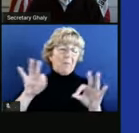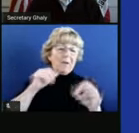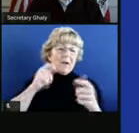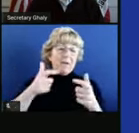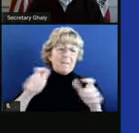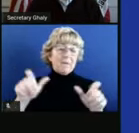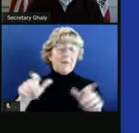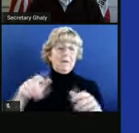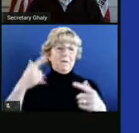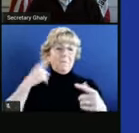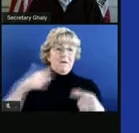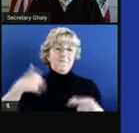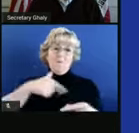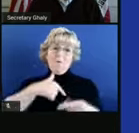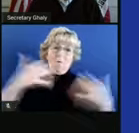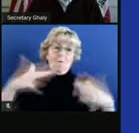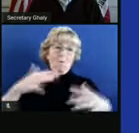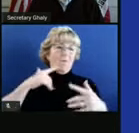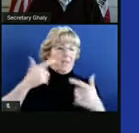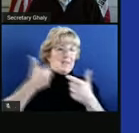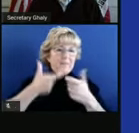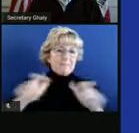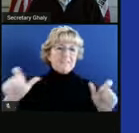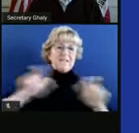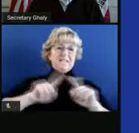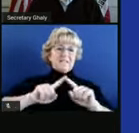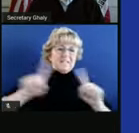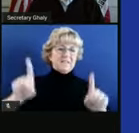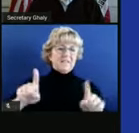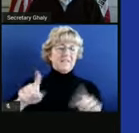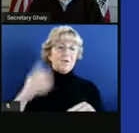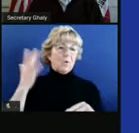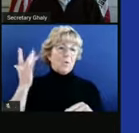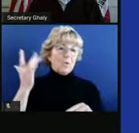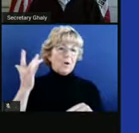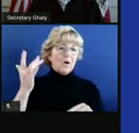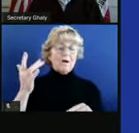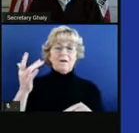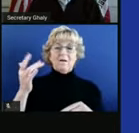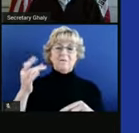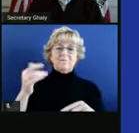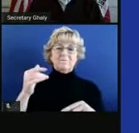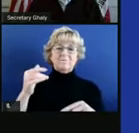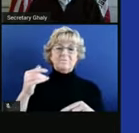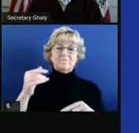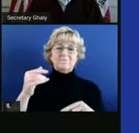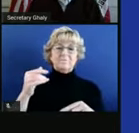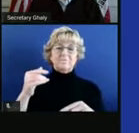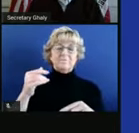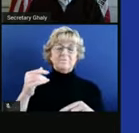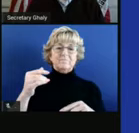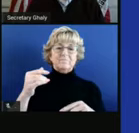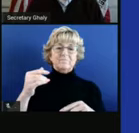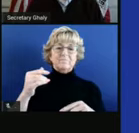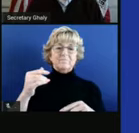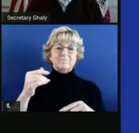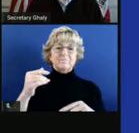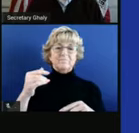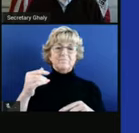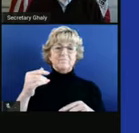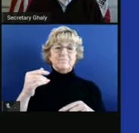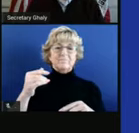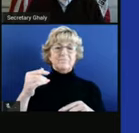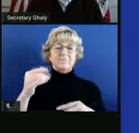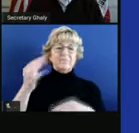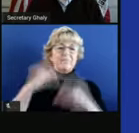For us, it's a major difference. That means that, you know, instead of, you know, just a